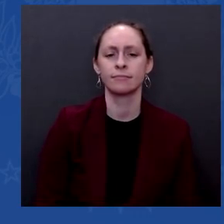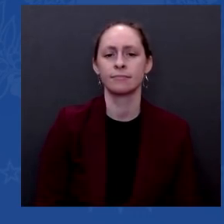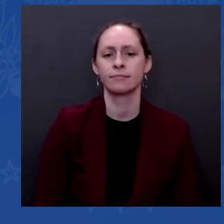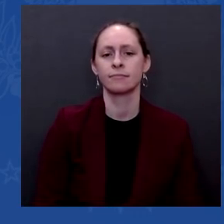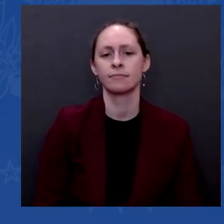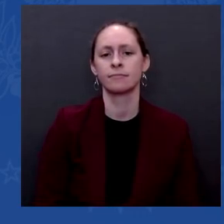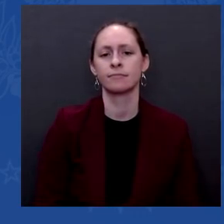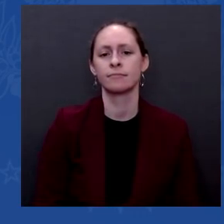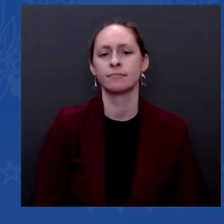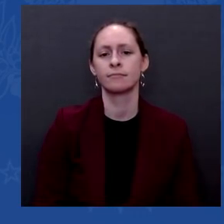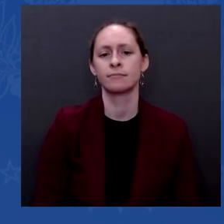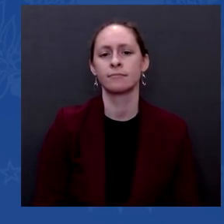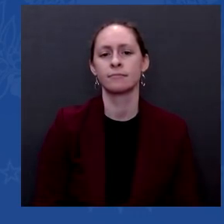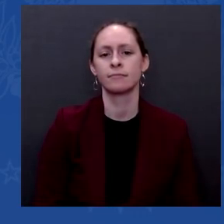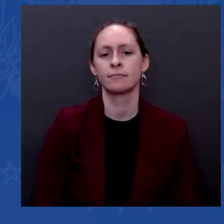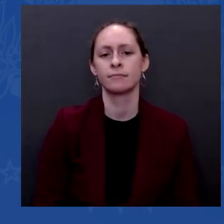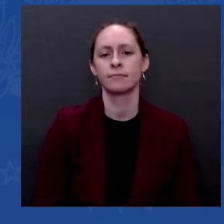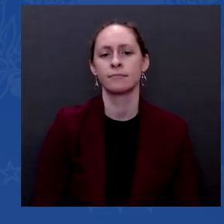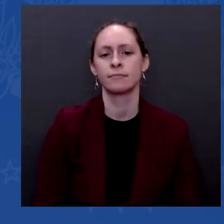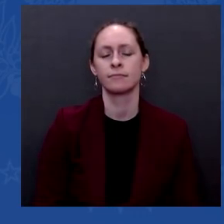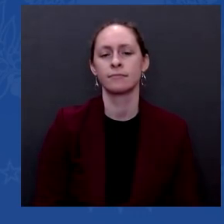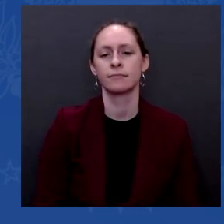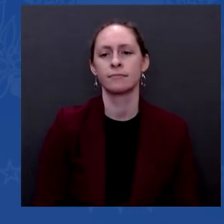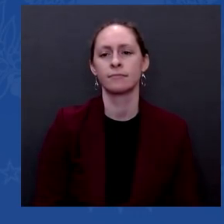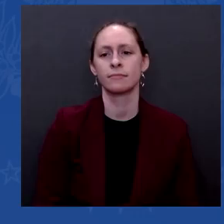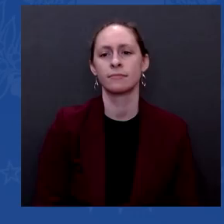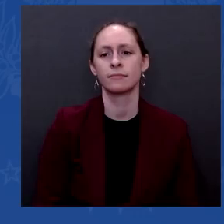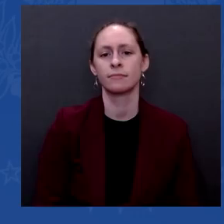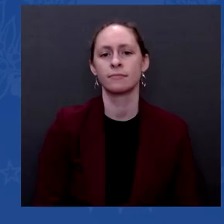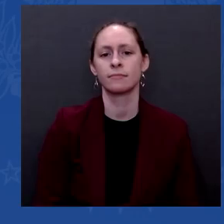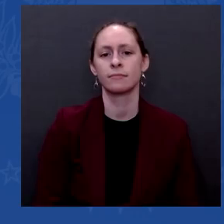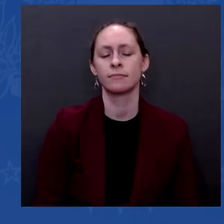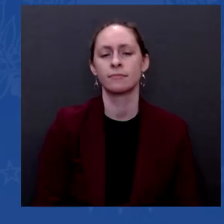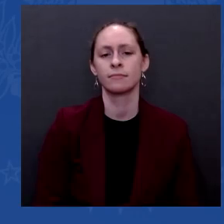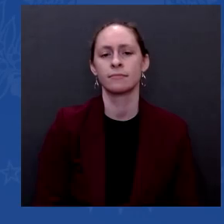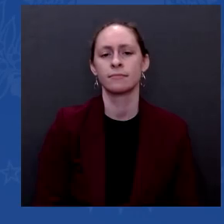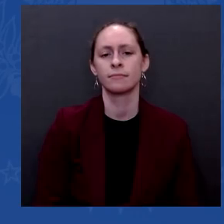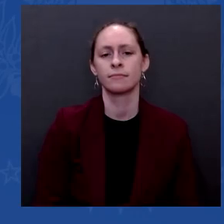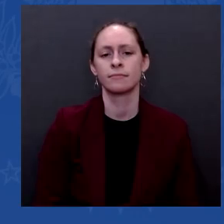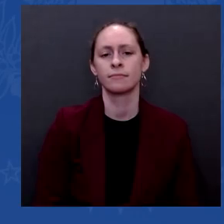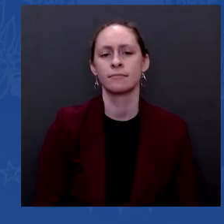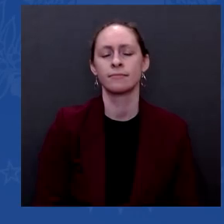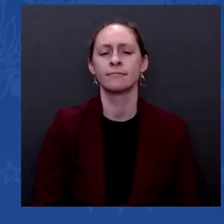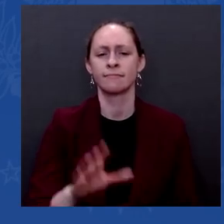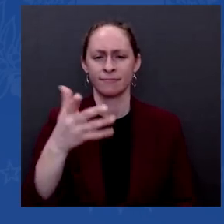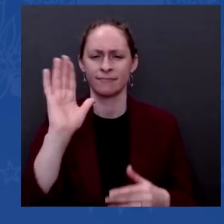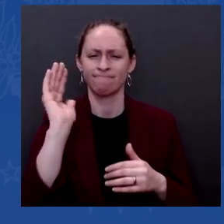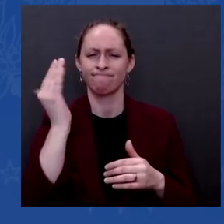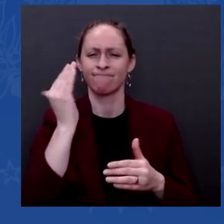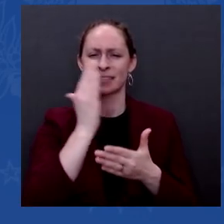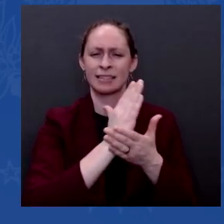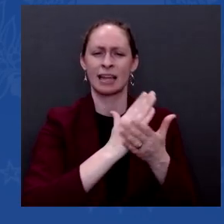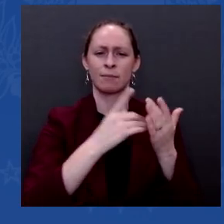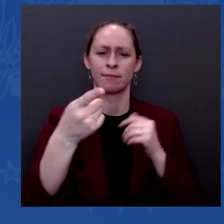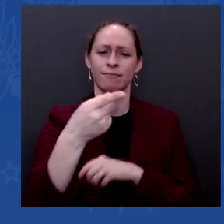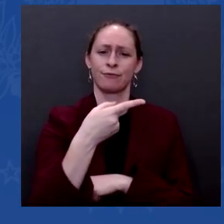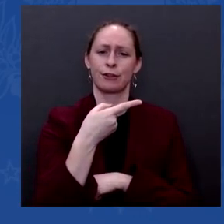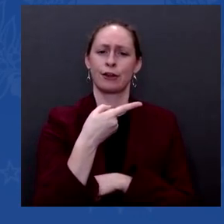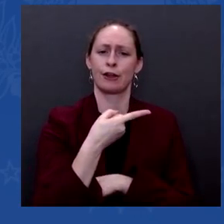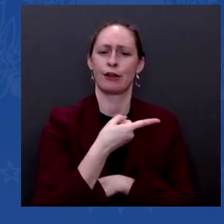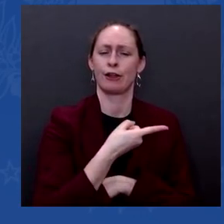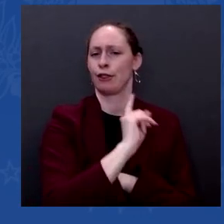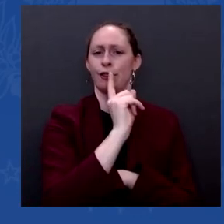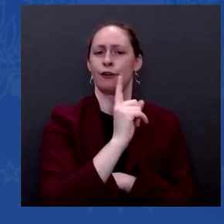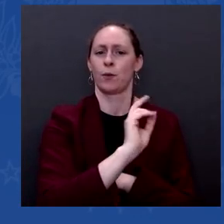in the same camp. No, I didn't say that. Look what I said. Go back and read what I said. And